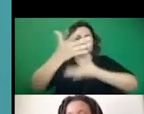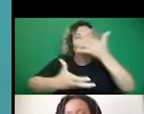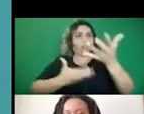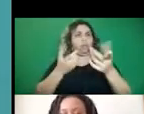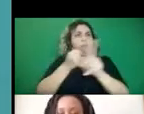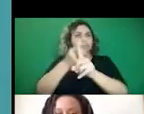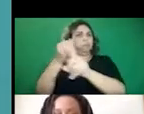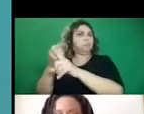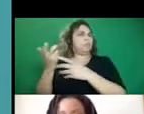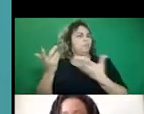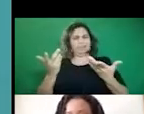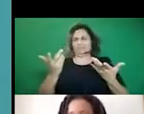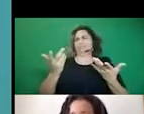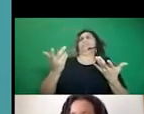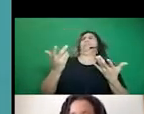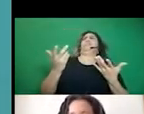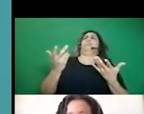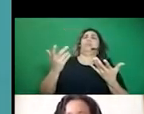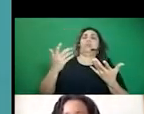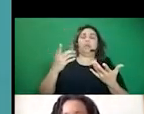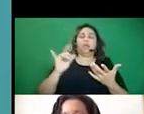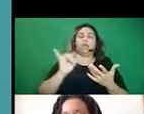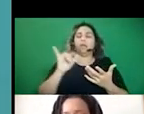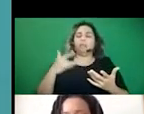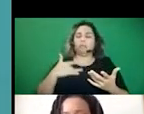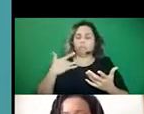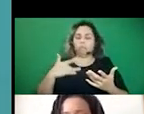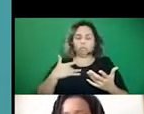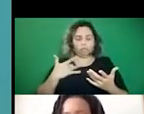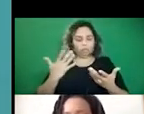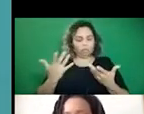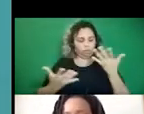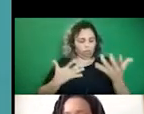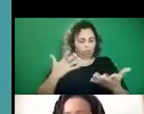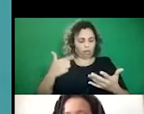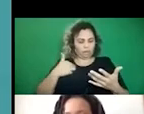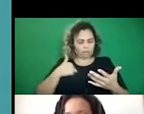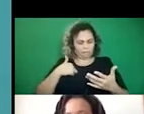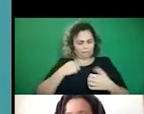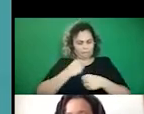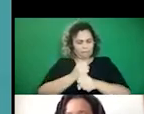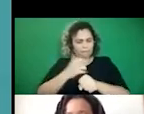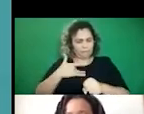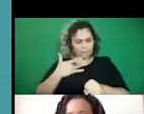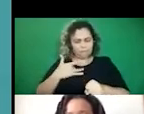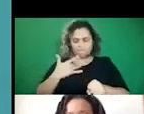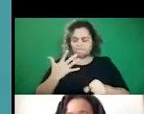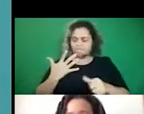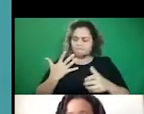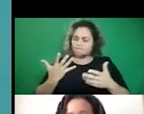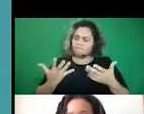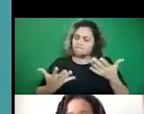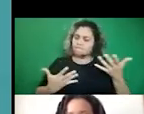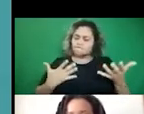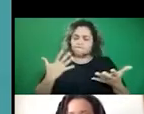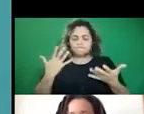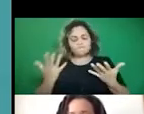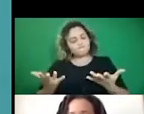And it's so it, it makes me so it